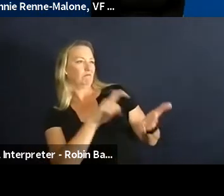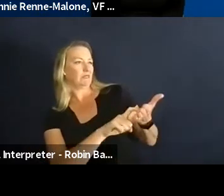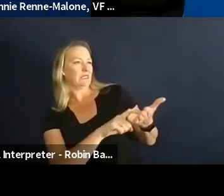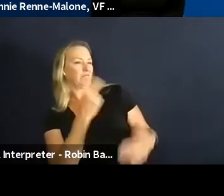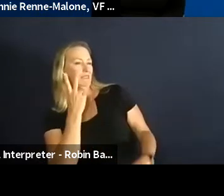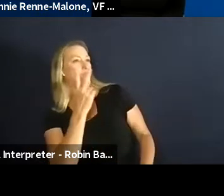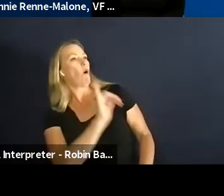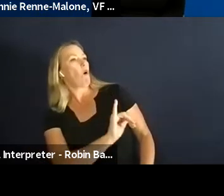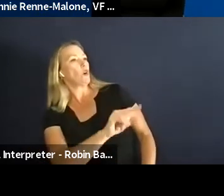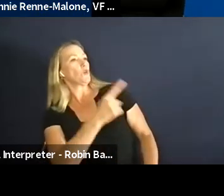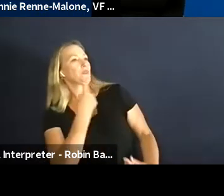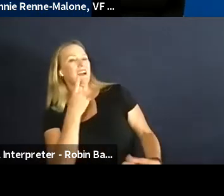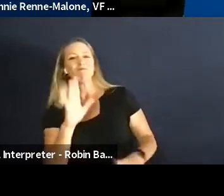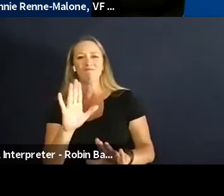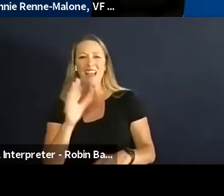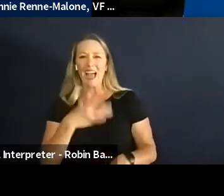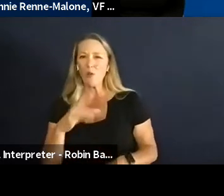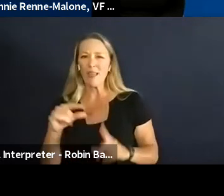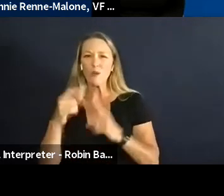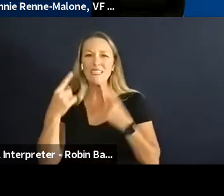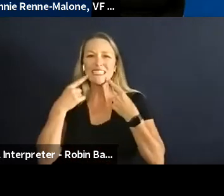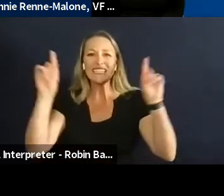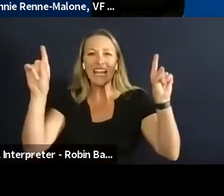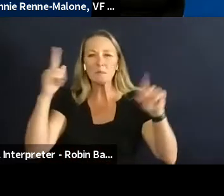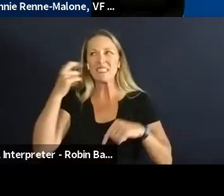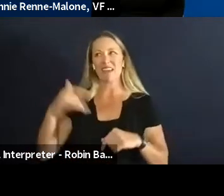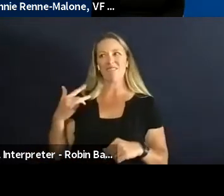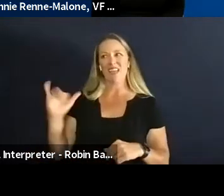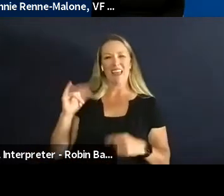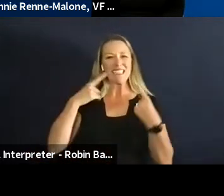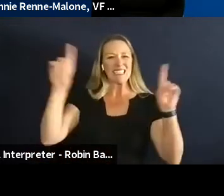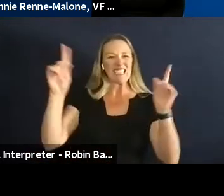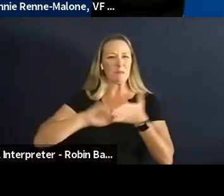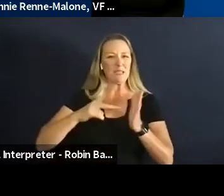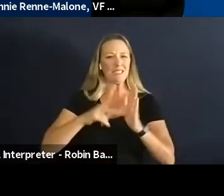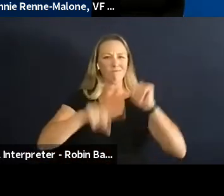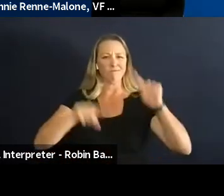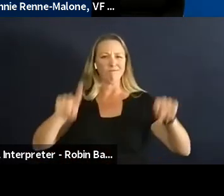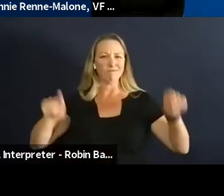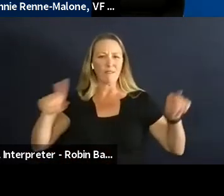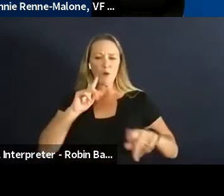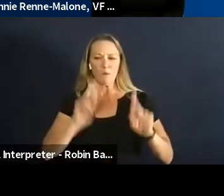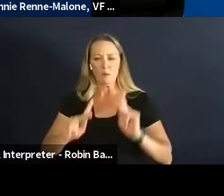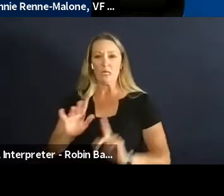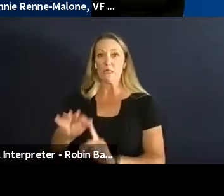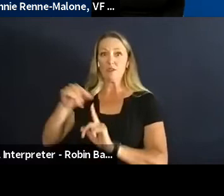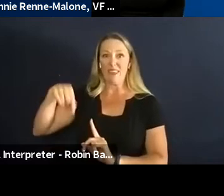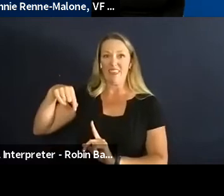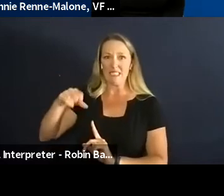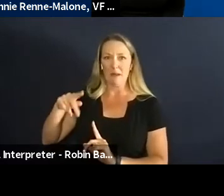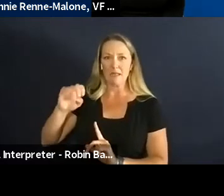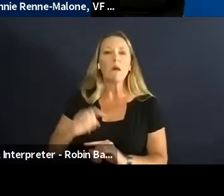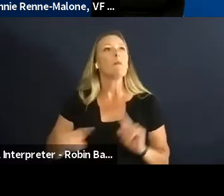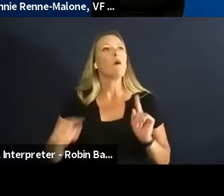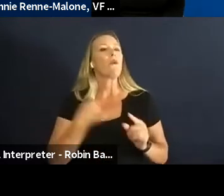successful because I think it looks and feels differently to everyone's success especially in the social enterprise space but we asked everyone you know